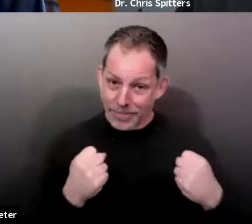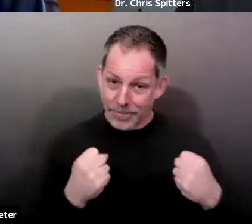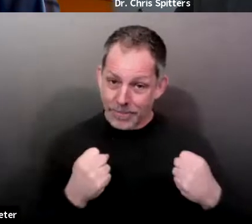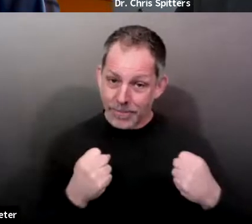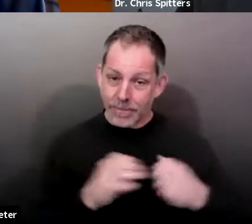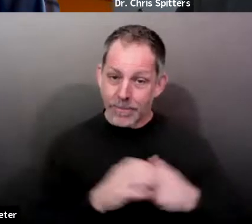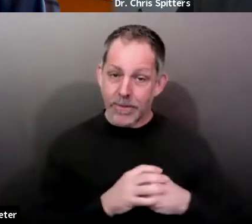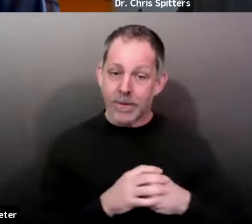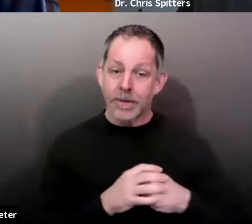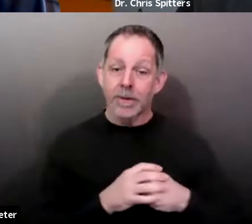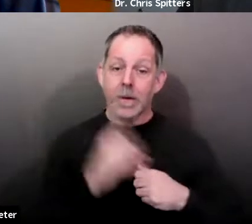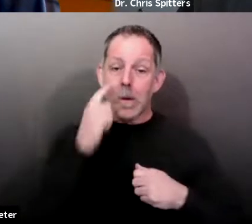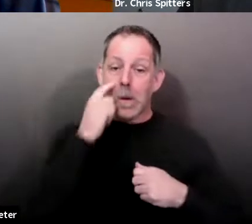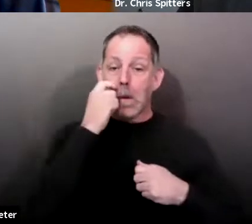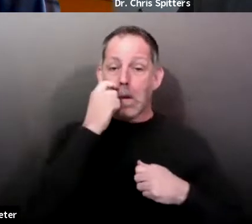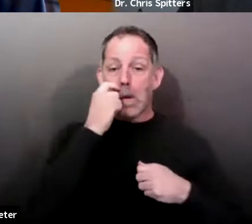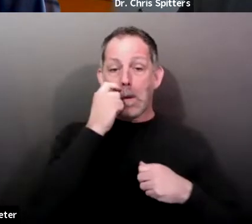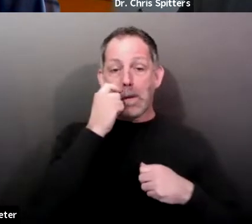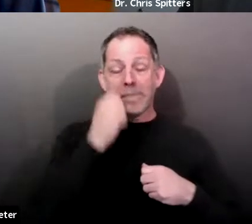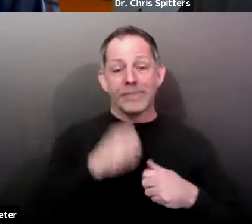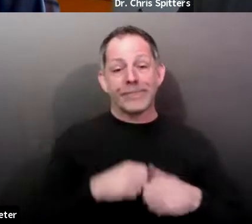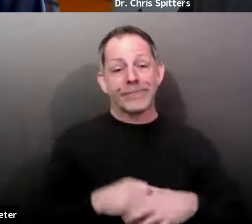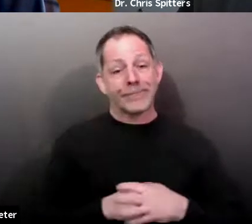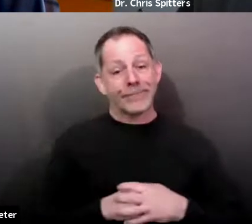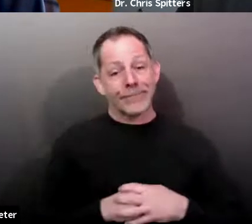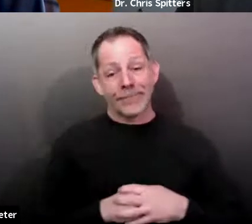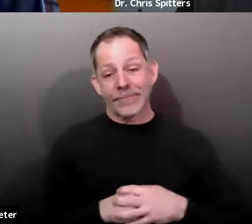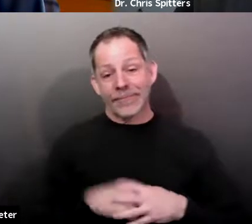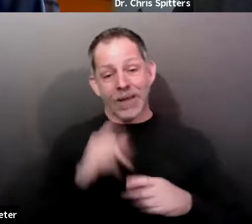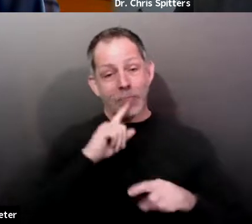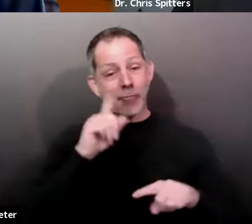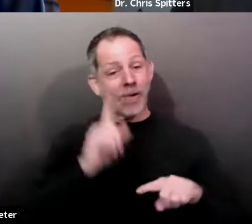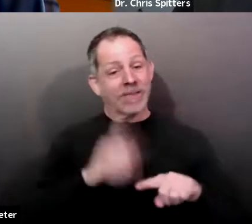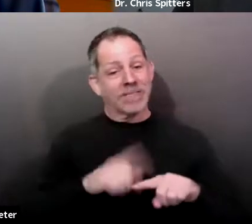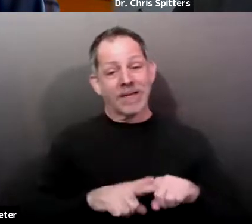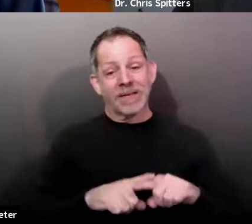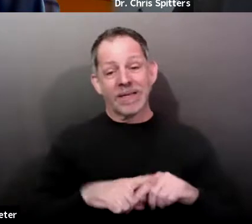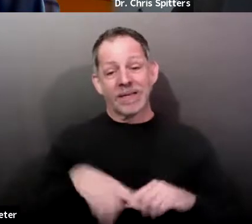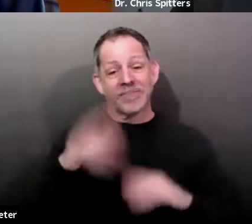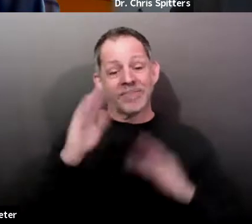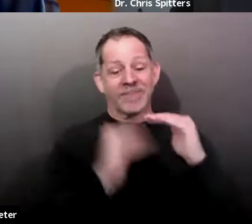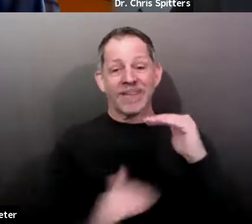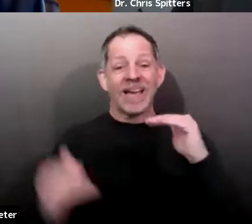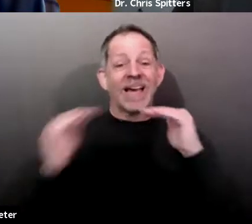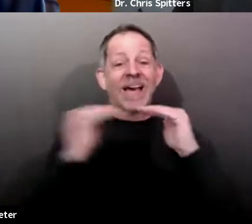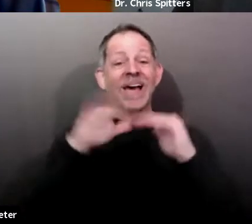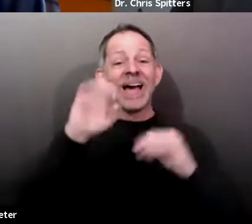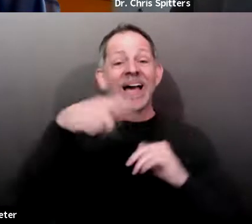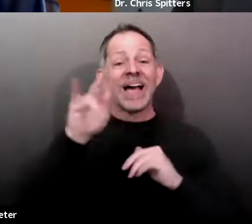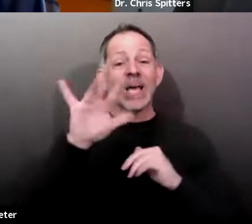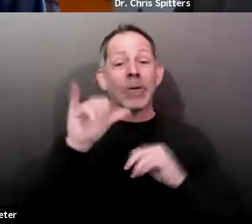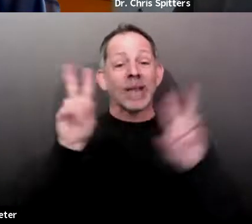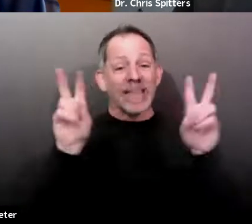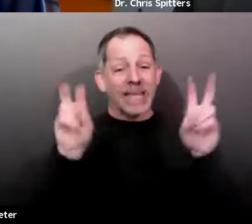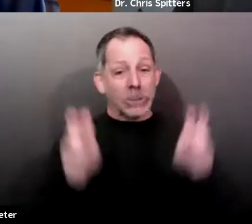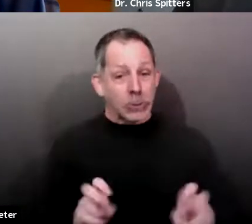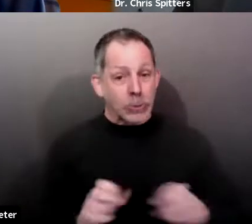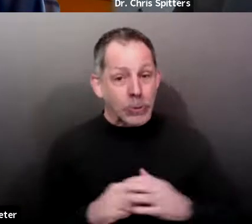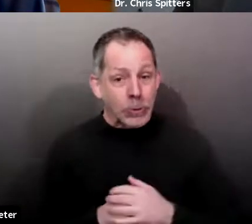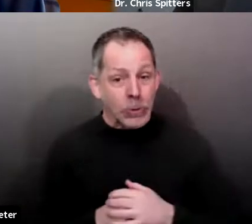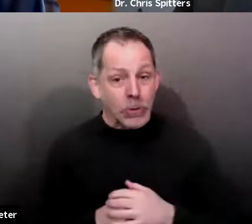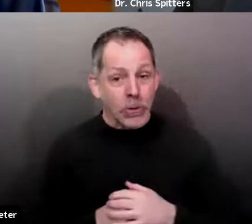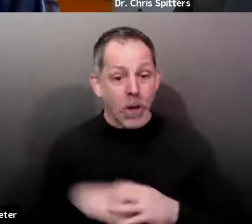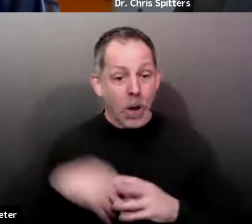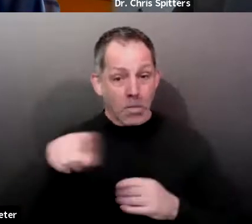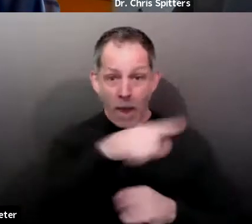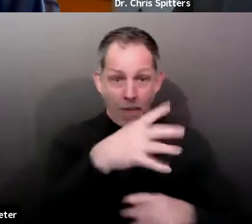um, you know, there's some equity issues around, uh, if you just haven't been able to get vaccinated yet, but you'd like to, now